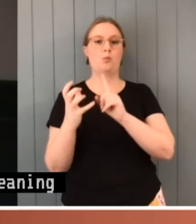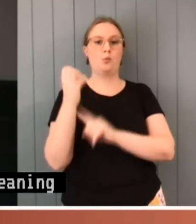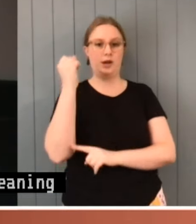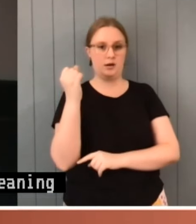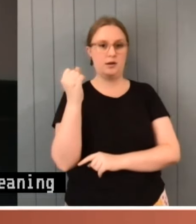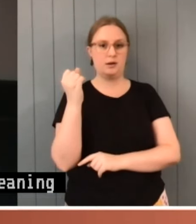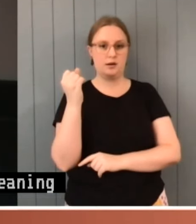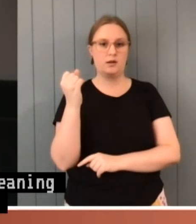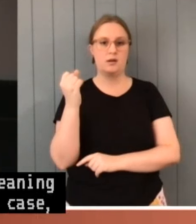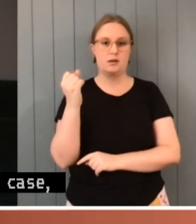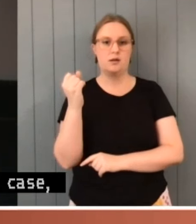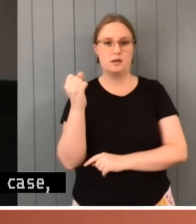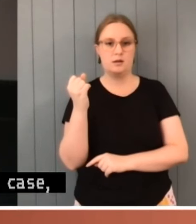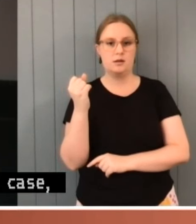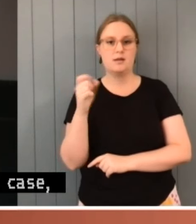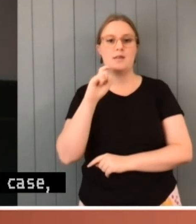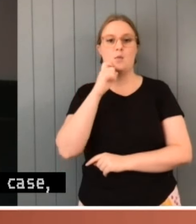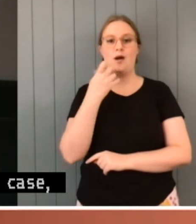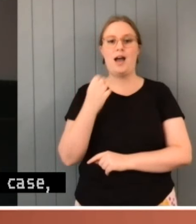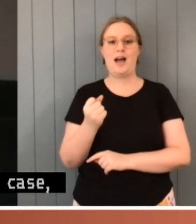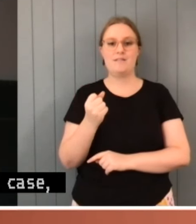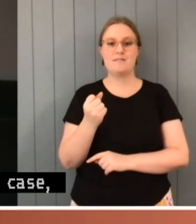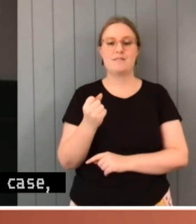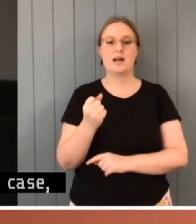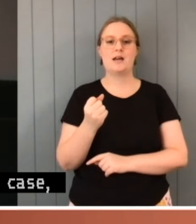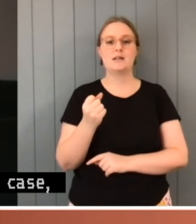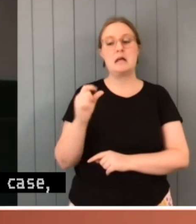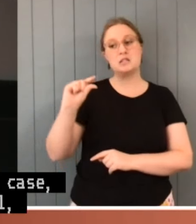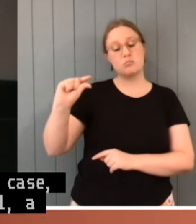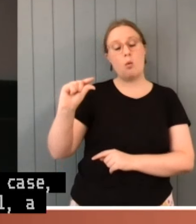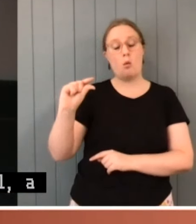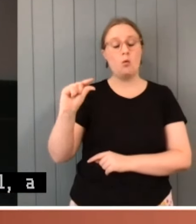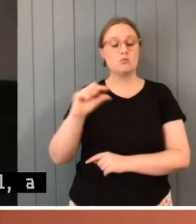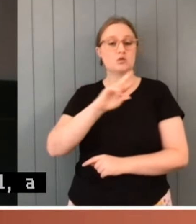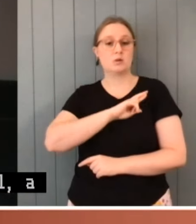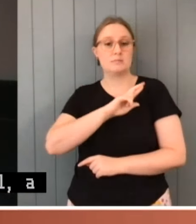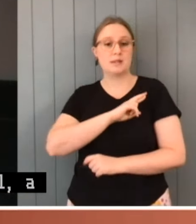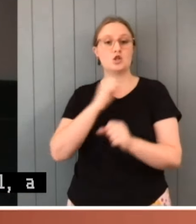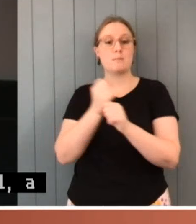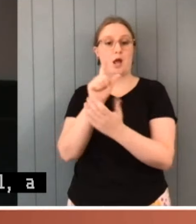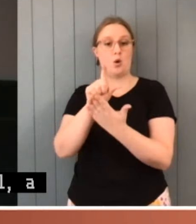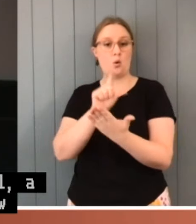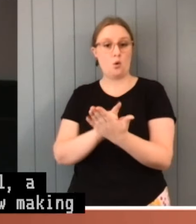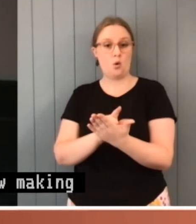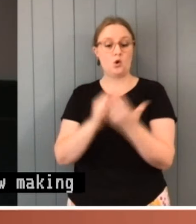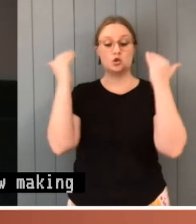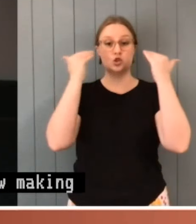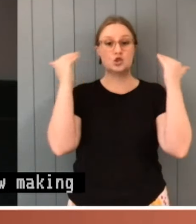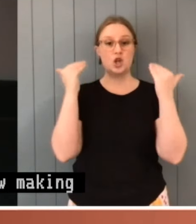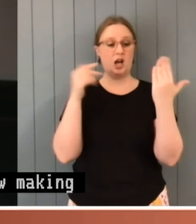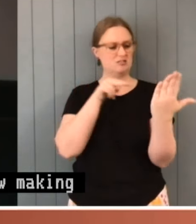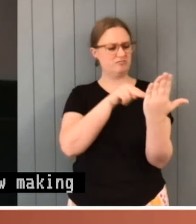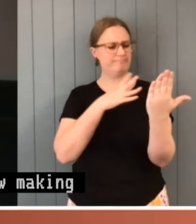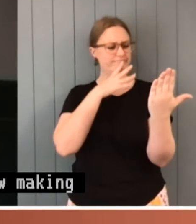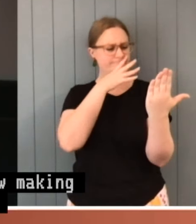a legitimate, small-scale lawmaking role because their choice determines what the law is. Sometimes,